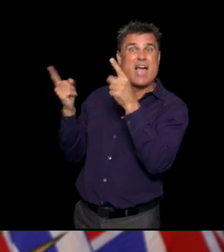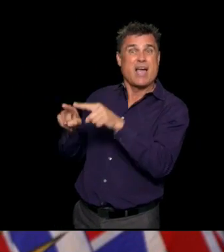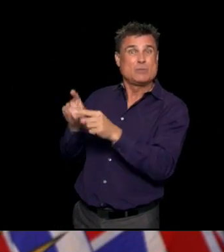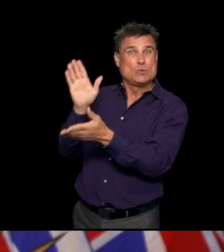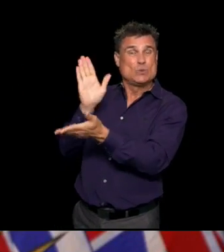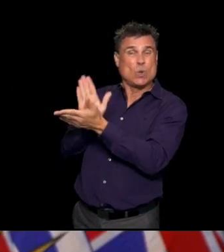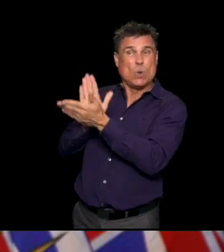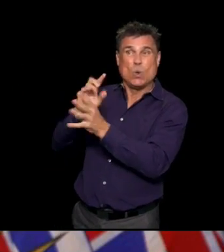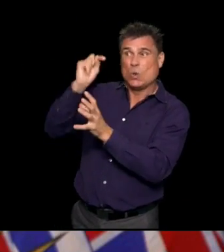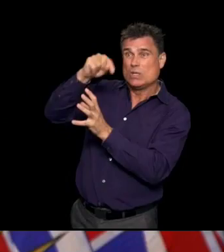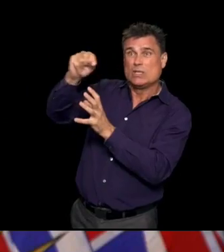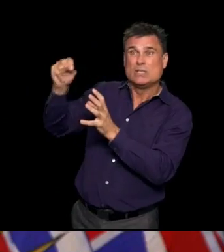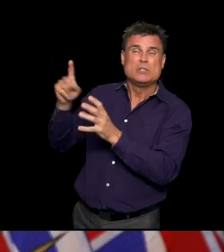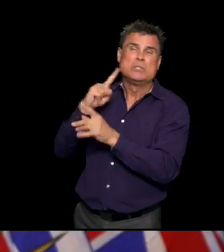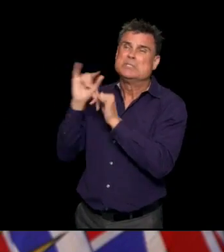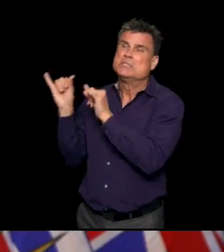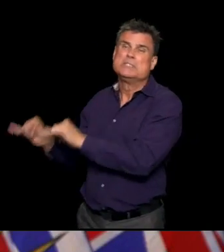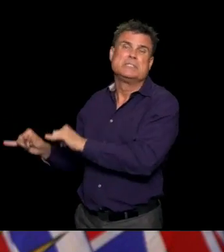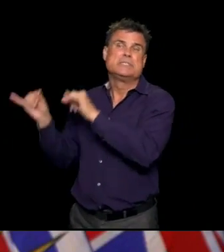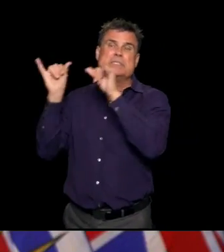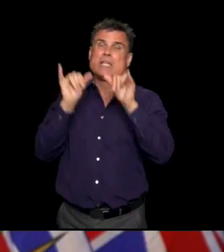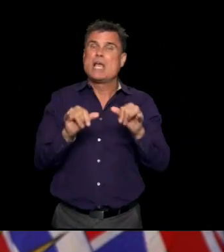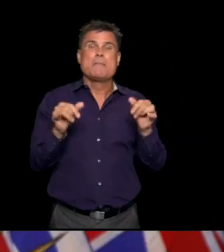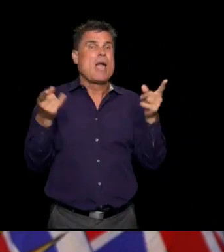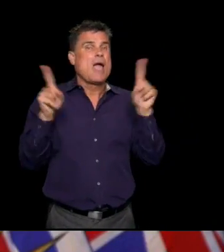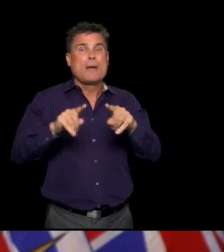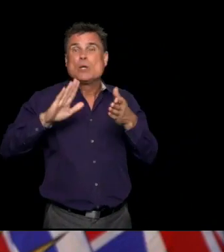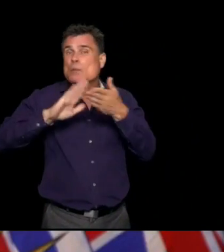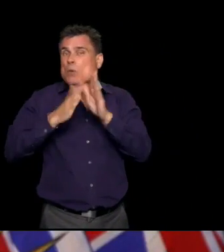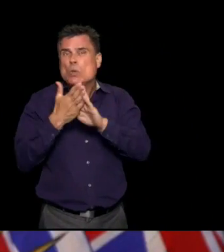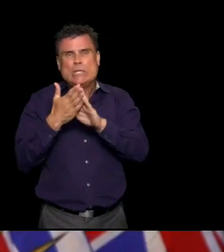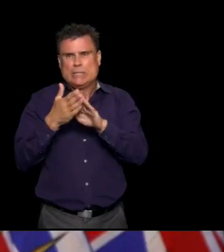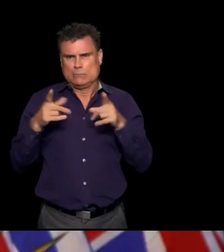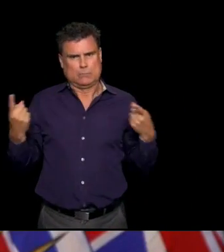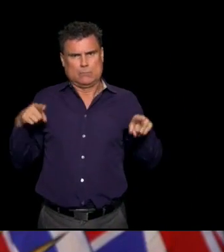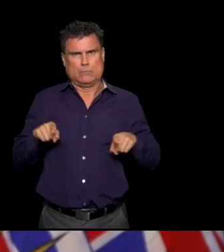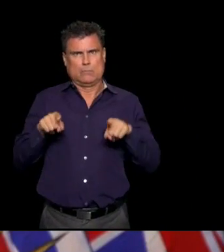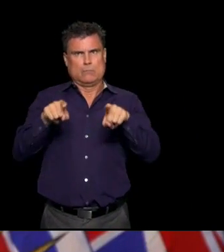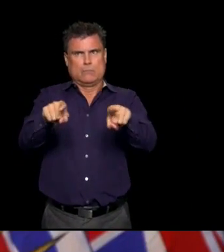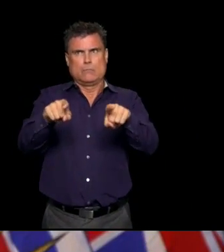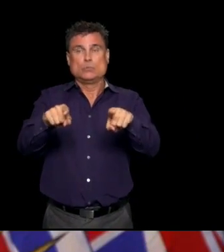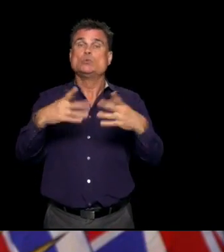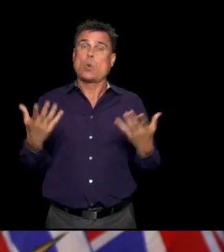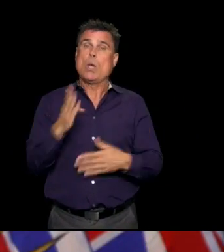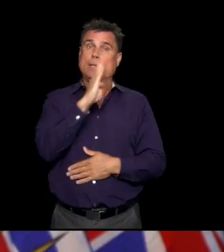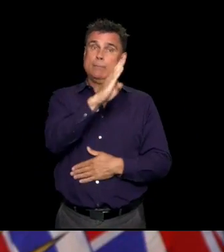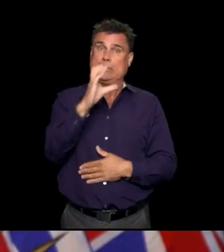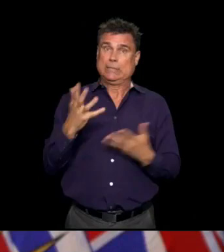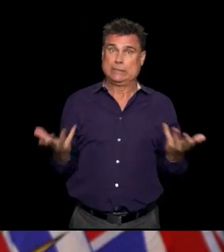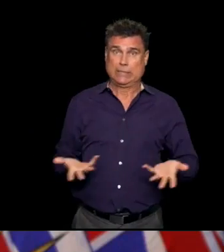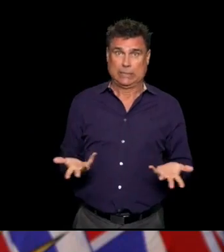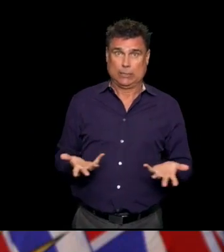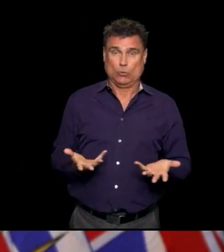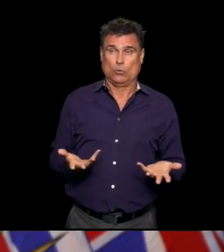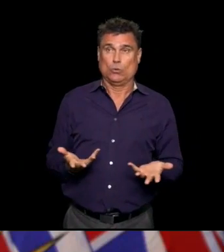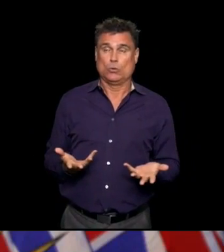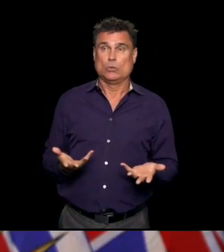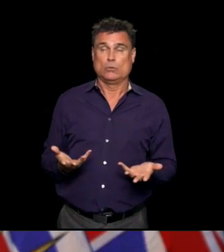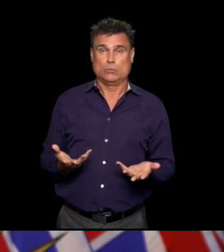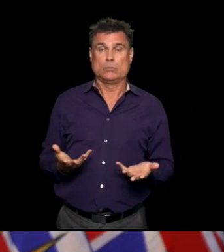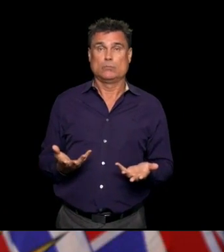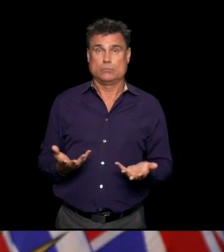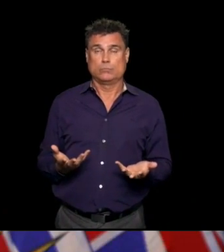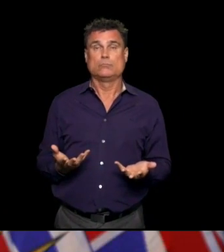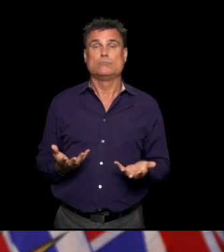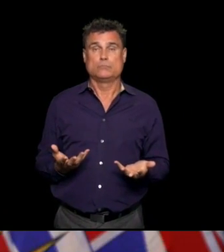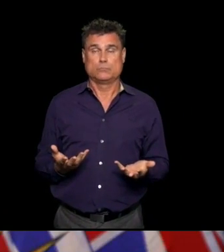have very low level of spread or no spread in most communities here in BC. And even in those communities